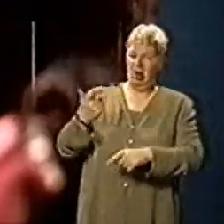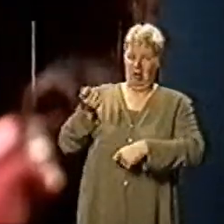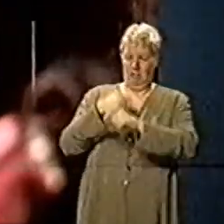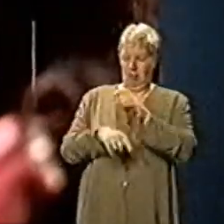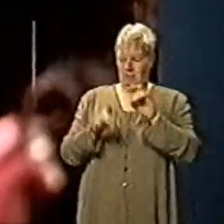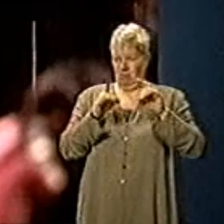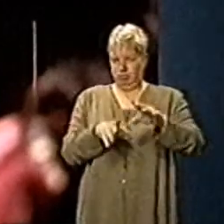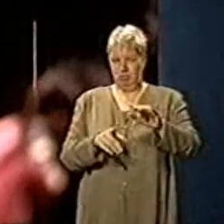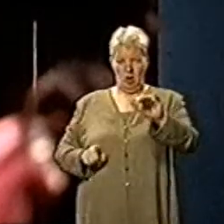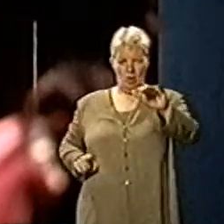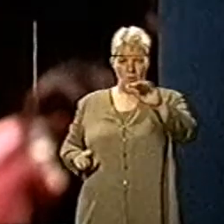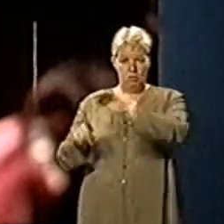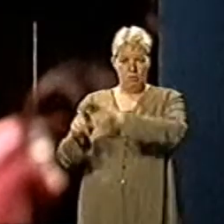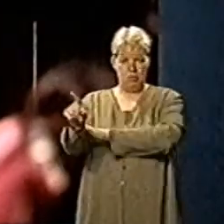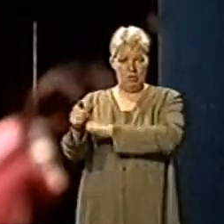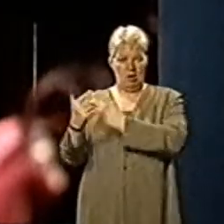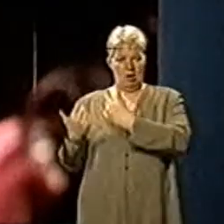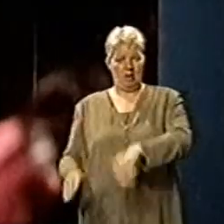kingdom.